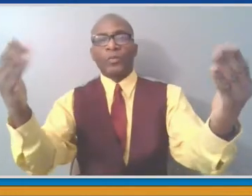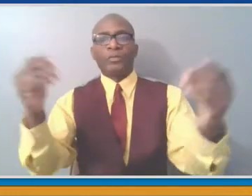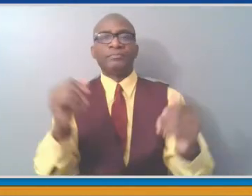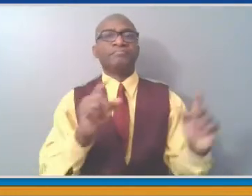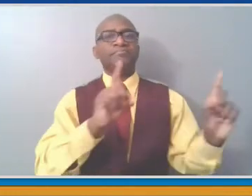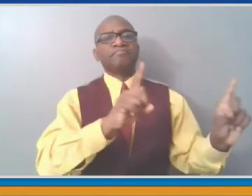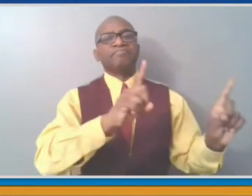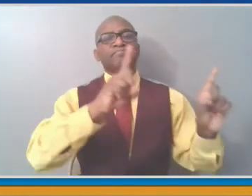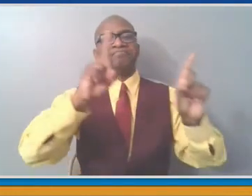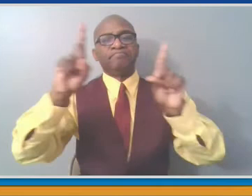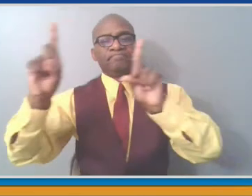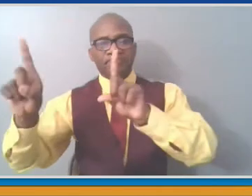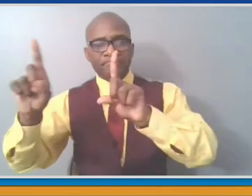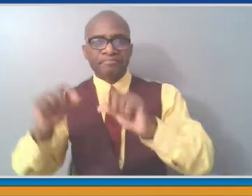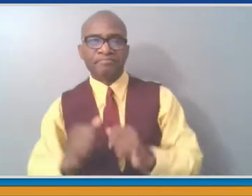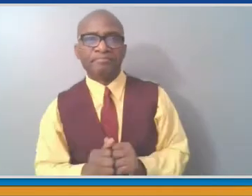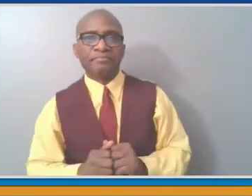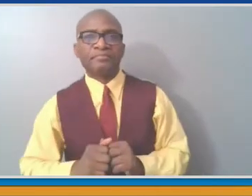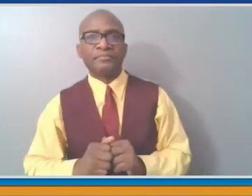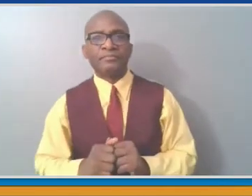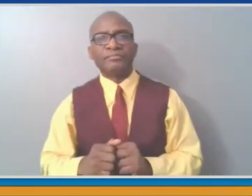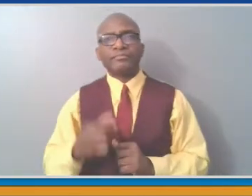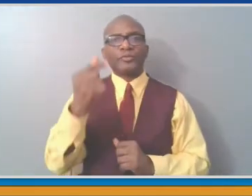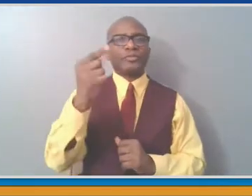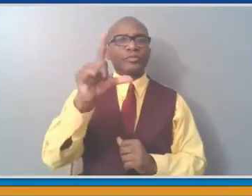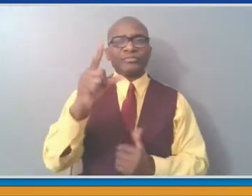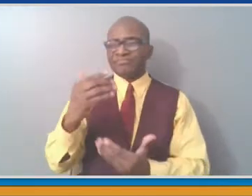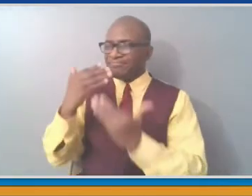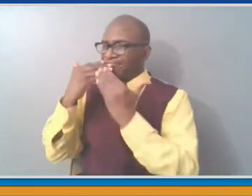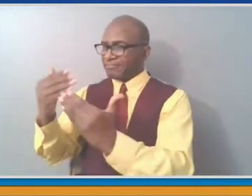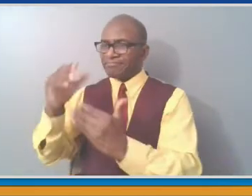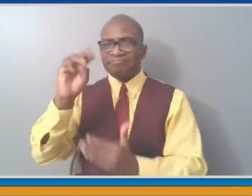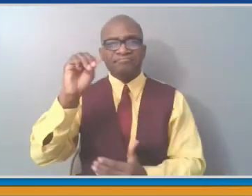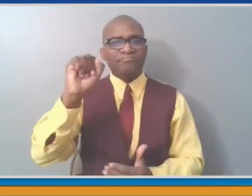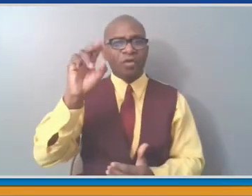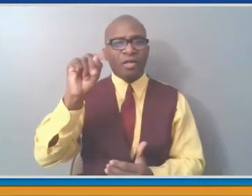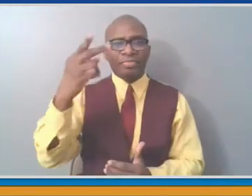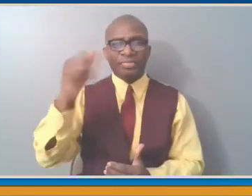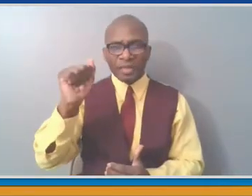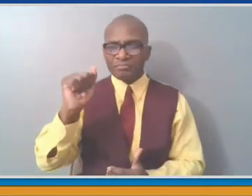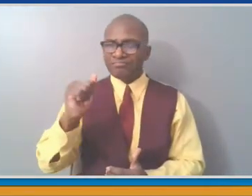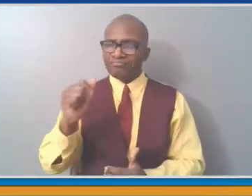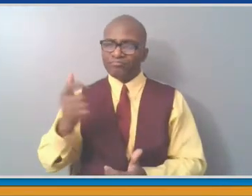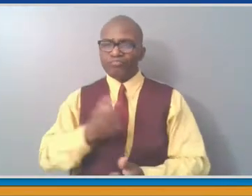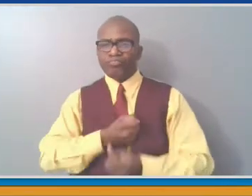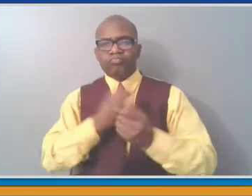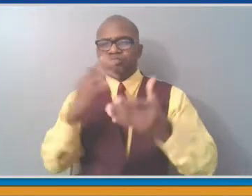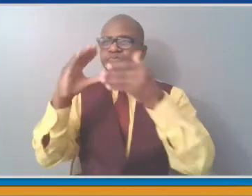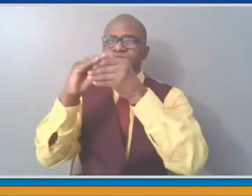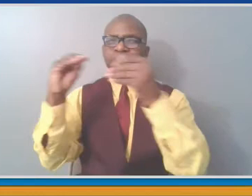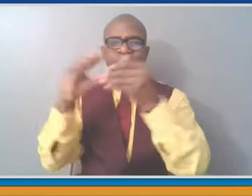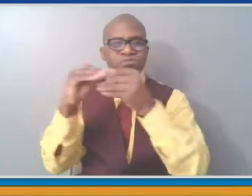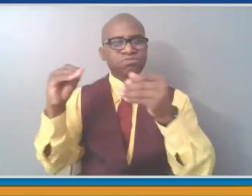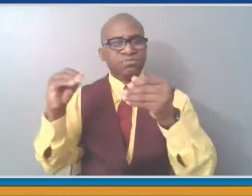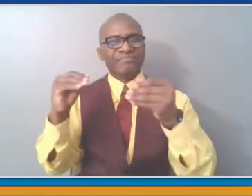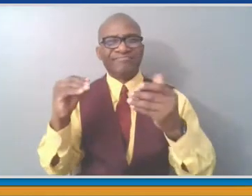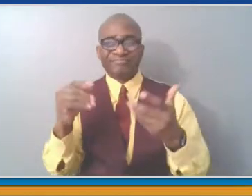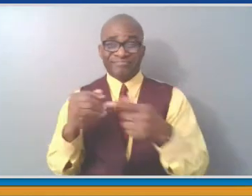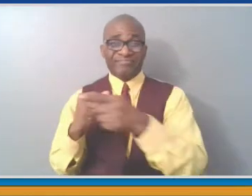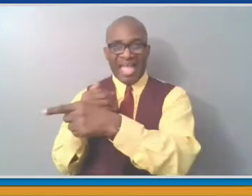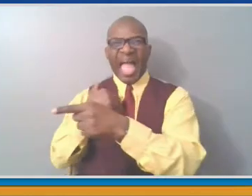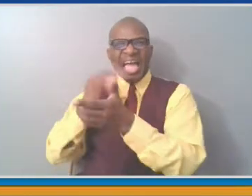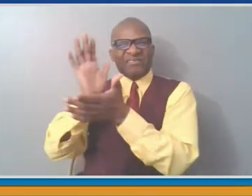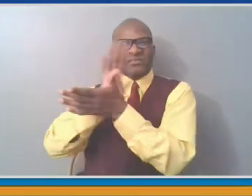And to reinforce that message, we have a video that's been prepared also in Spanish, and we're going to show that now so you have an idea of how we're trying to reach out